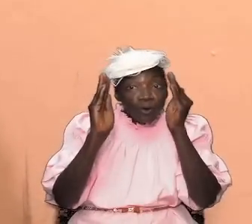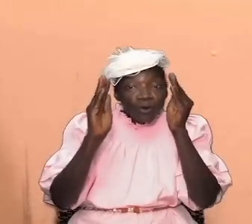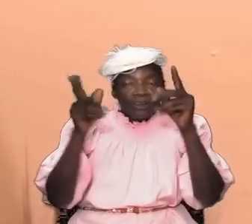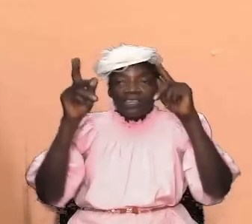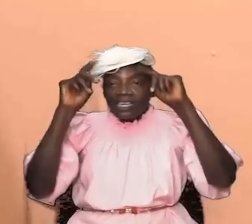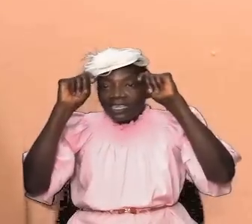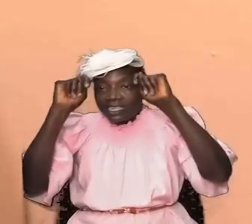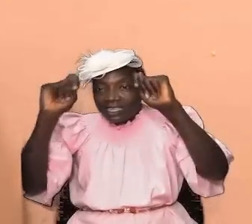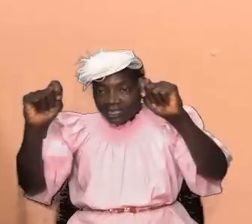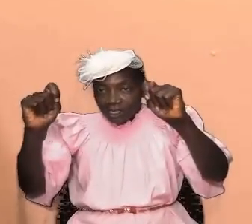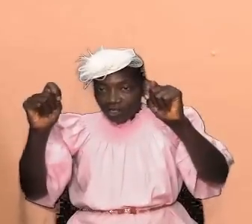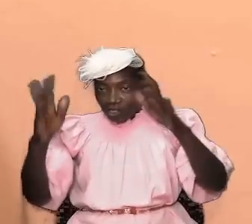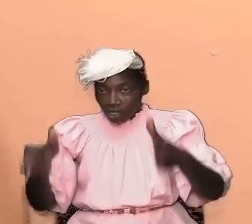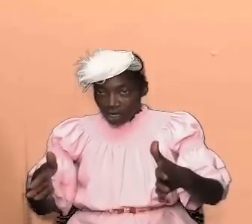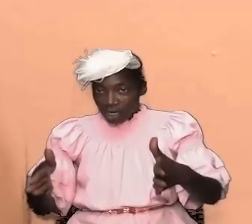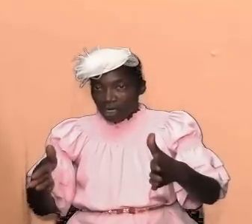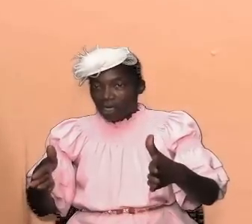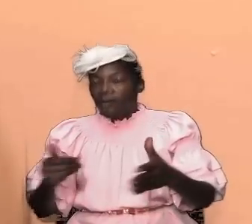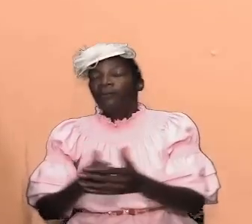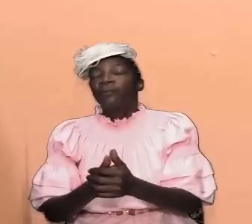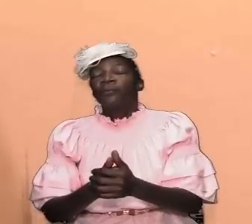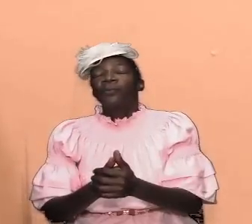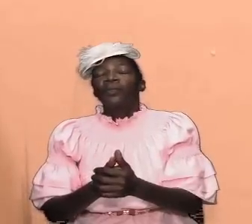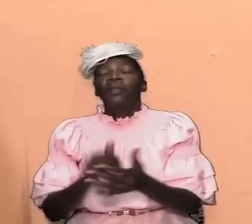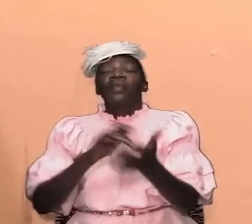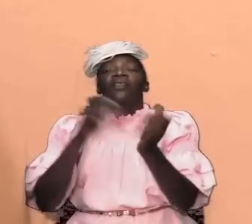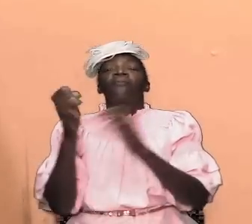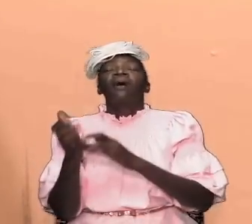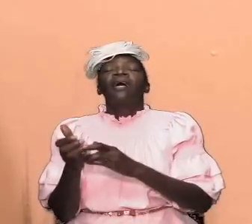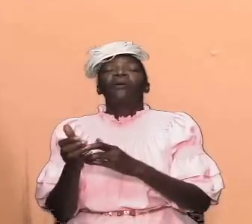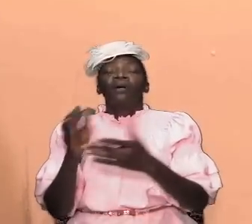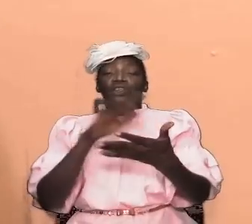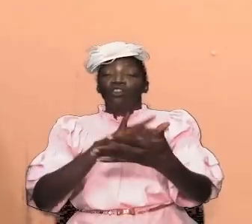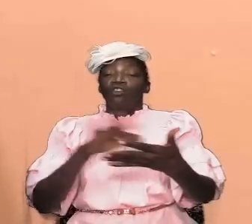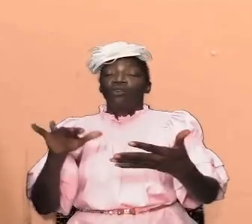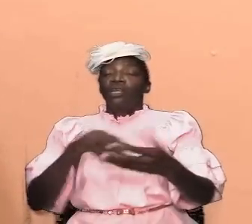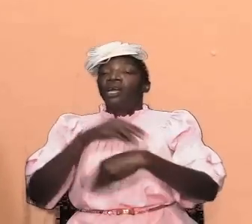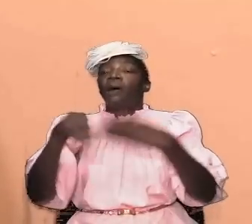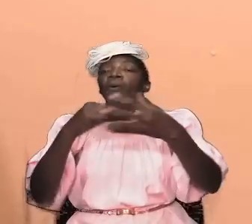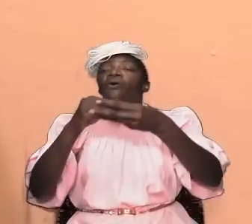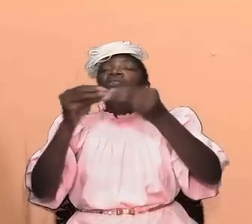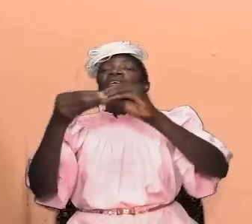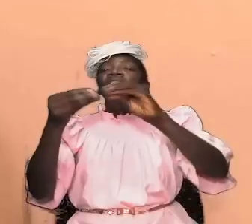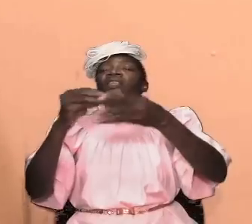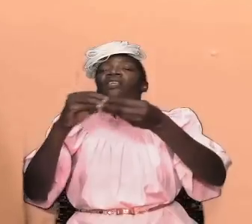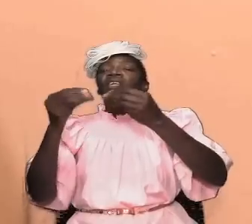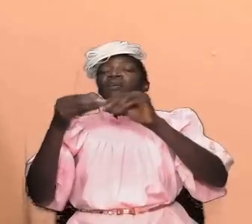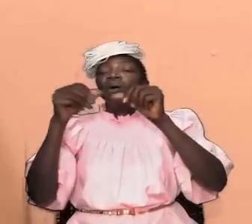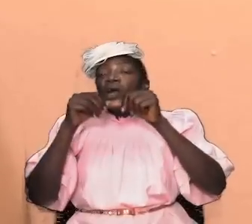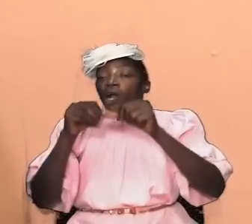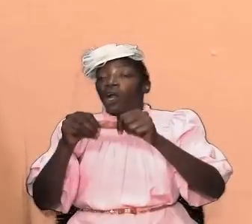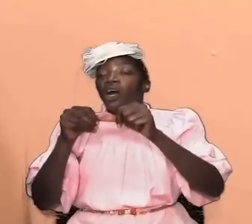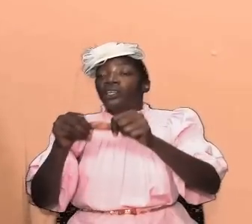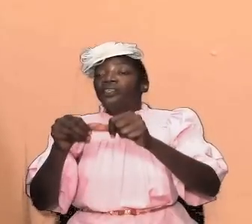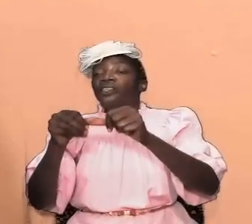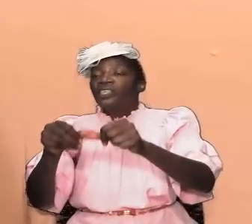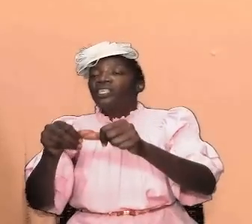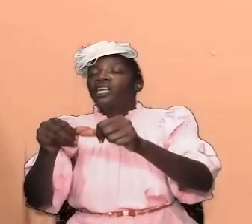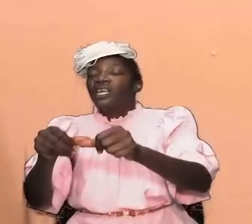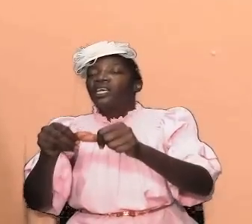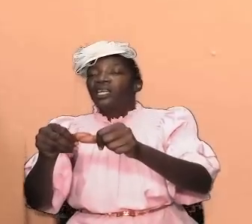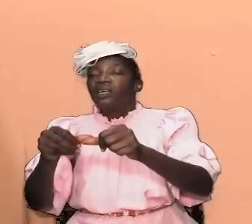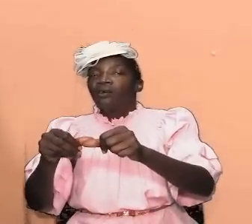lot of our Bible study around this central theme earnestly content but